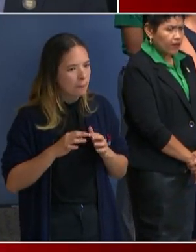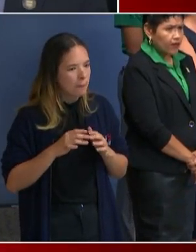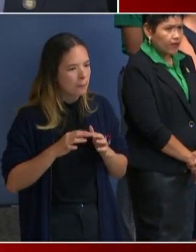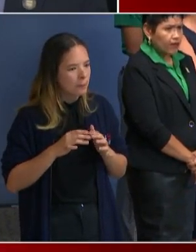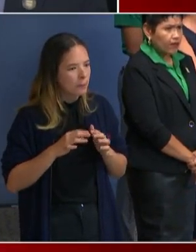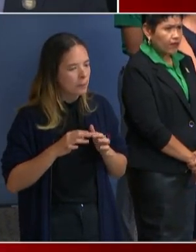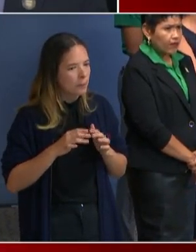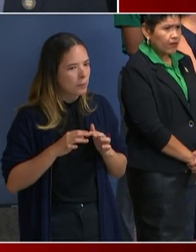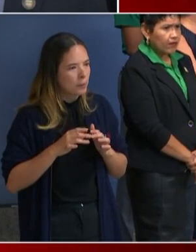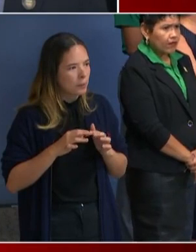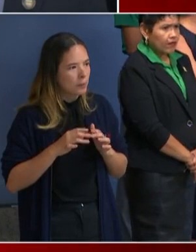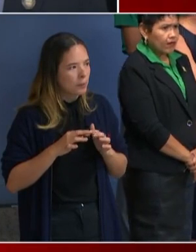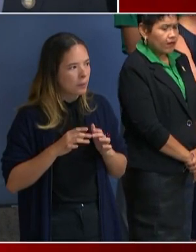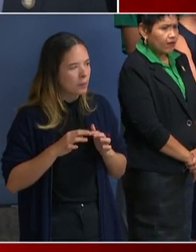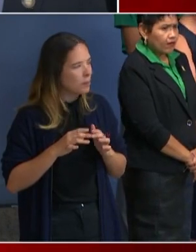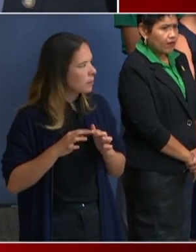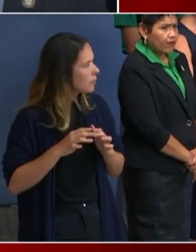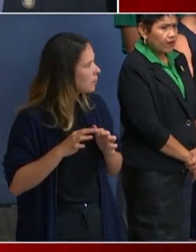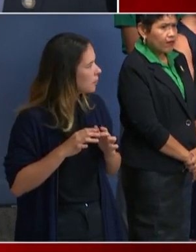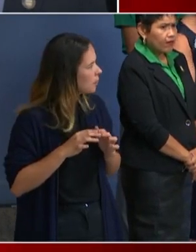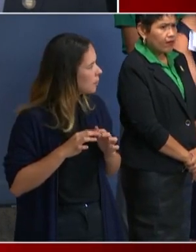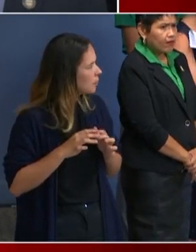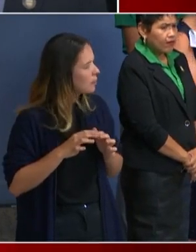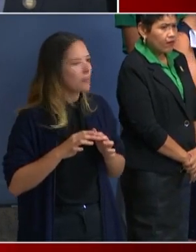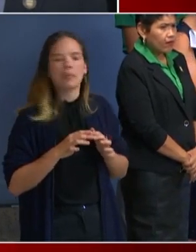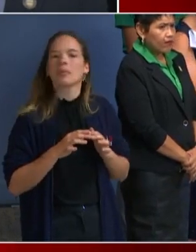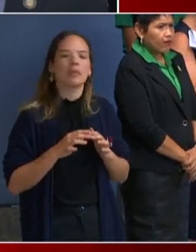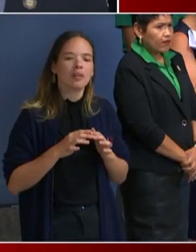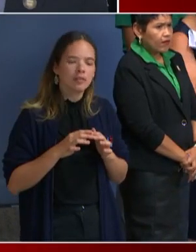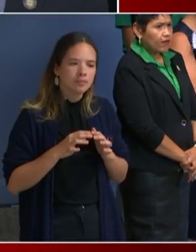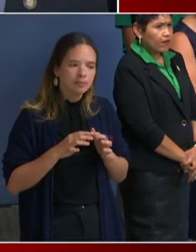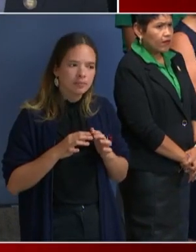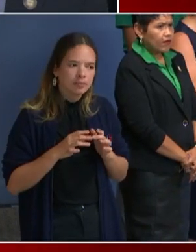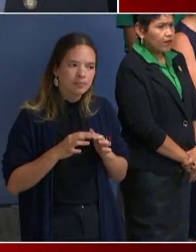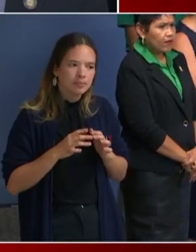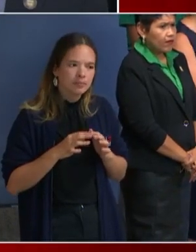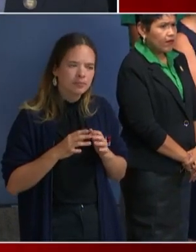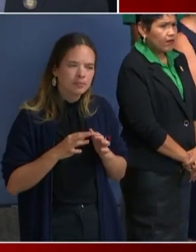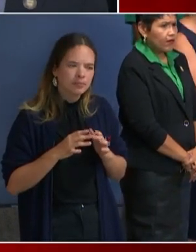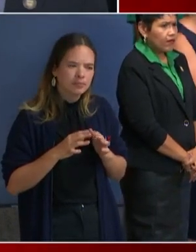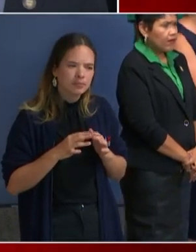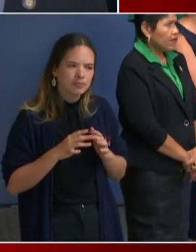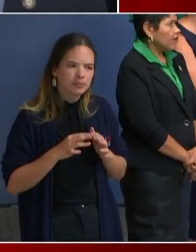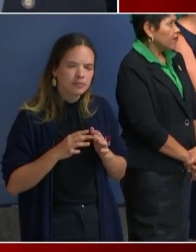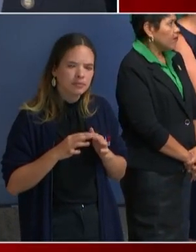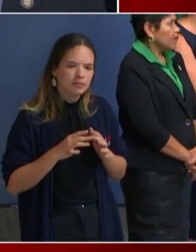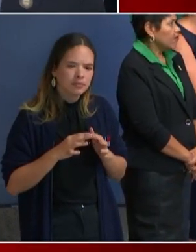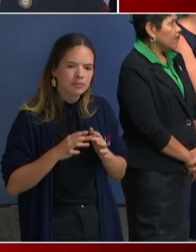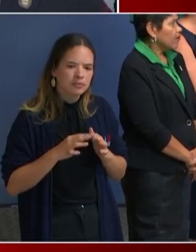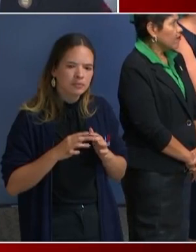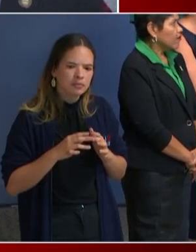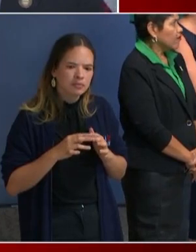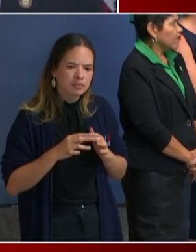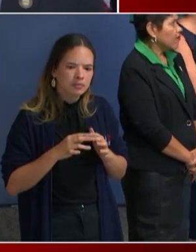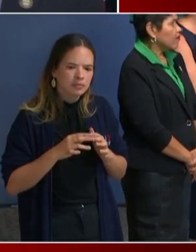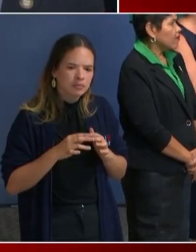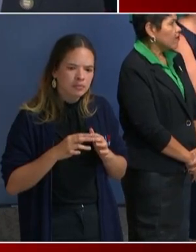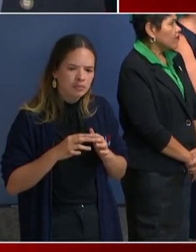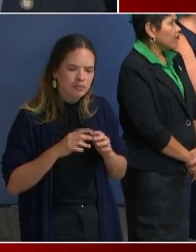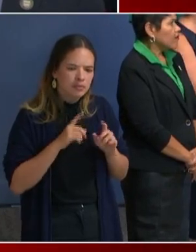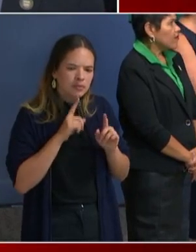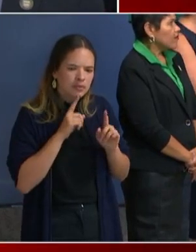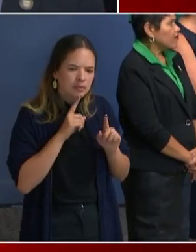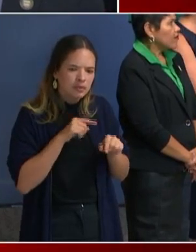can you leave her in charge? And frankly, how many people have to die before they're on charges? I'm not really sure what